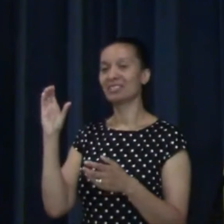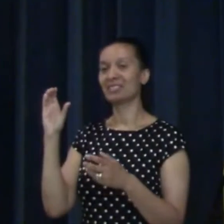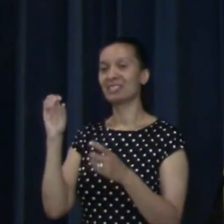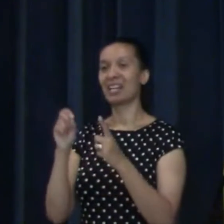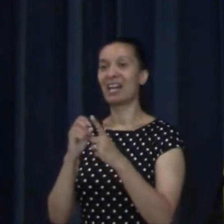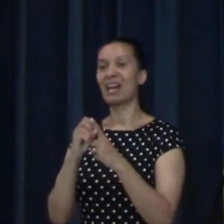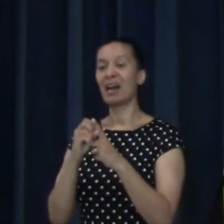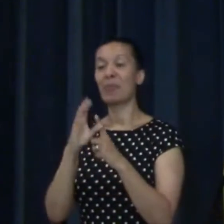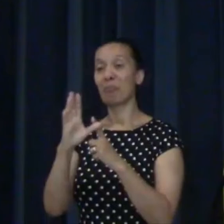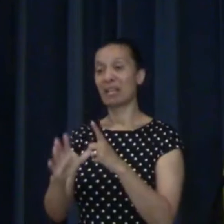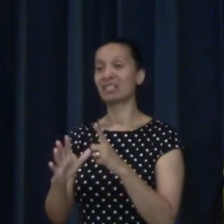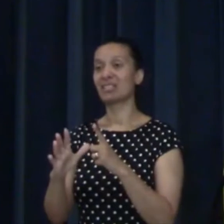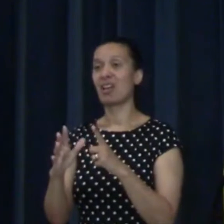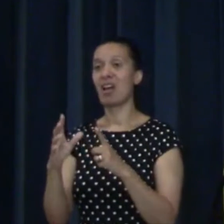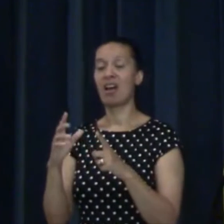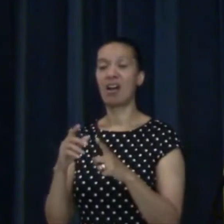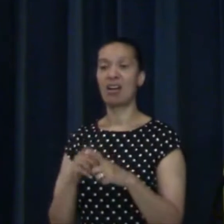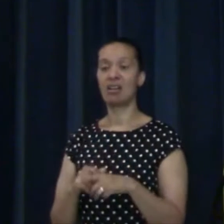are.